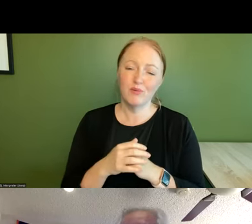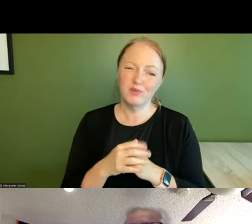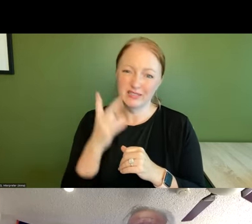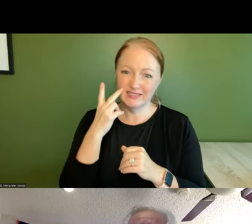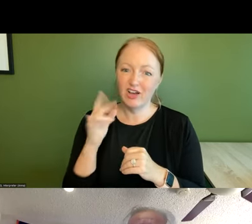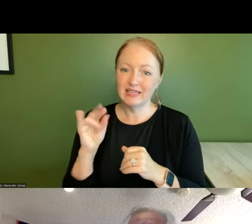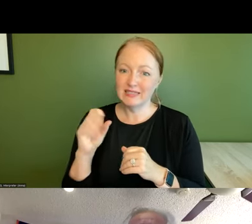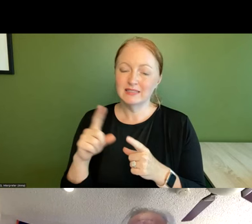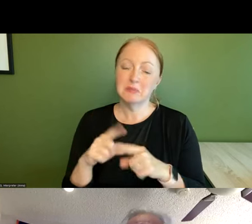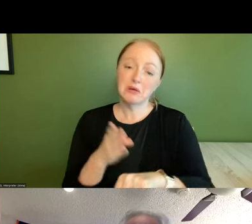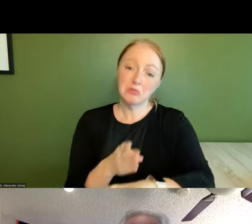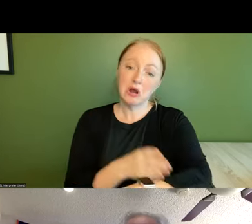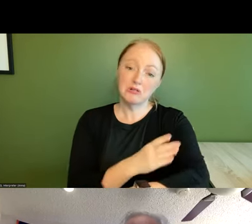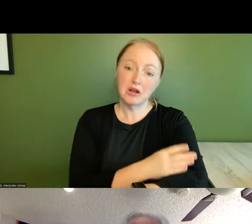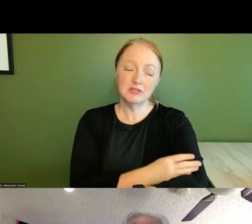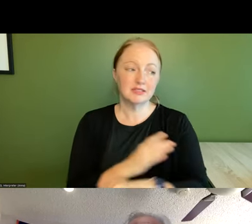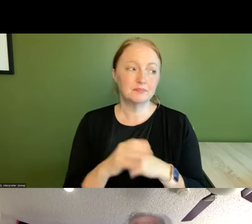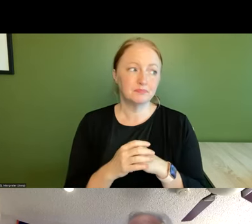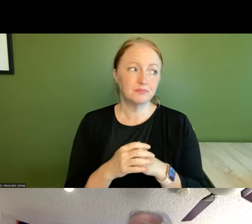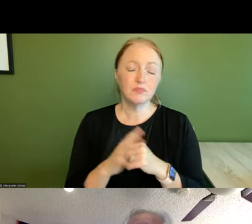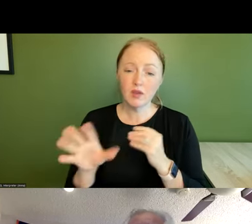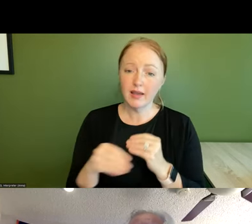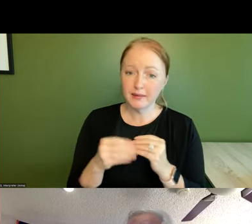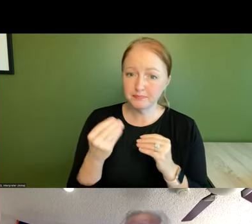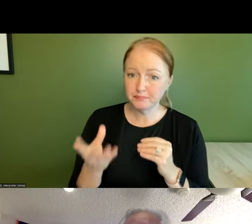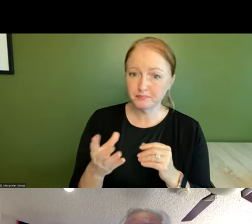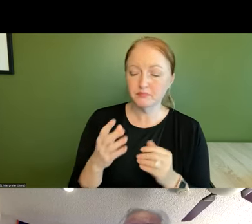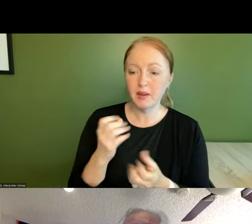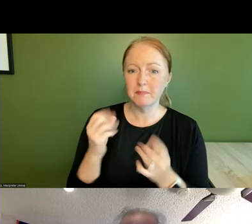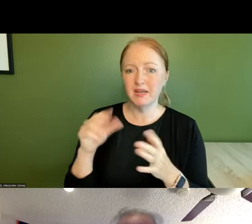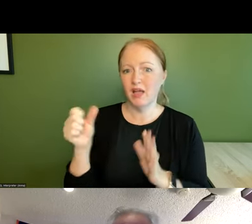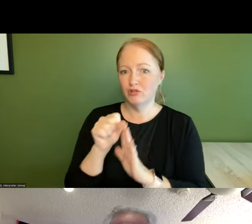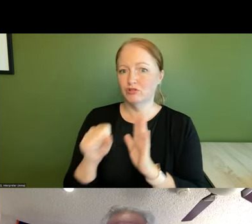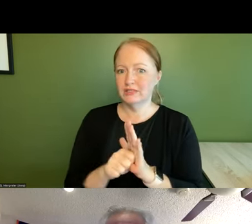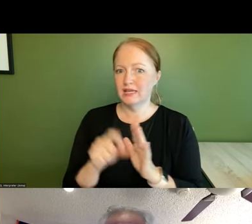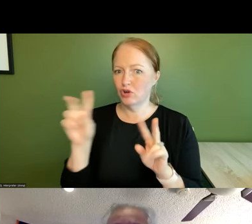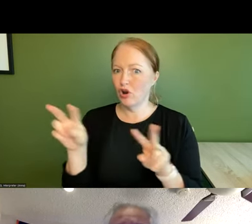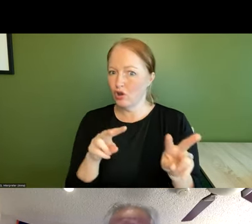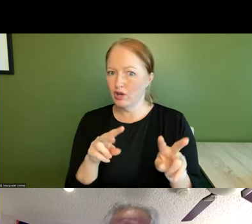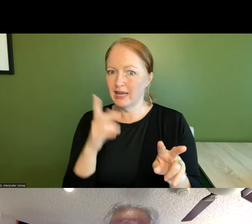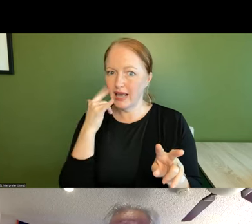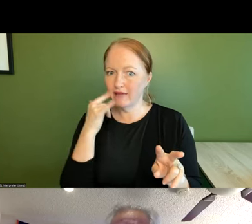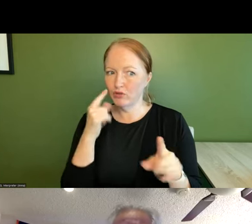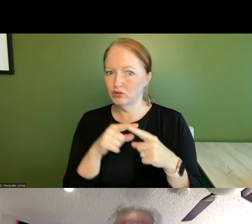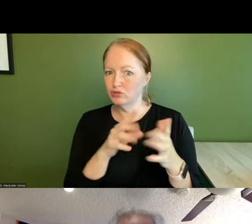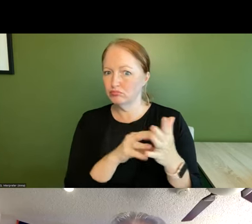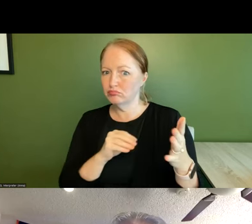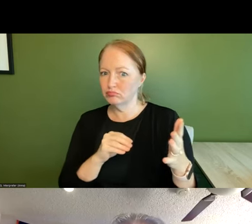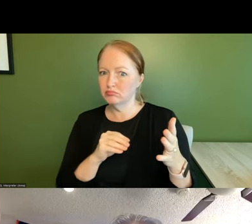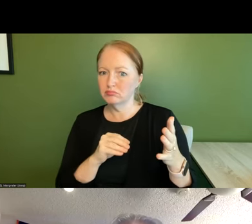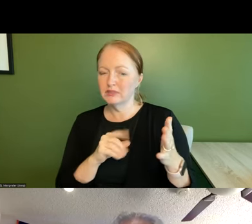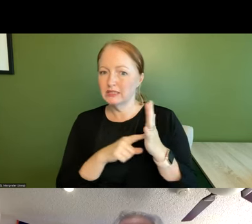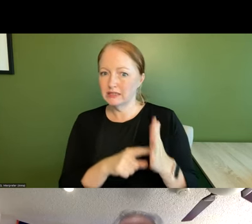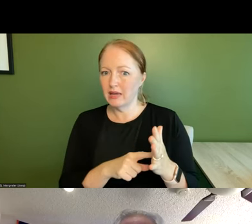but we're making great progress and i might add by the way that many other states are now looking to california as a template as an